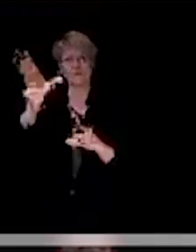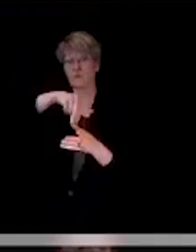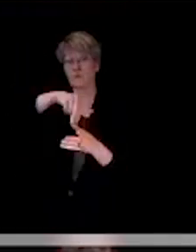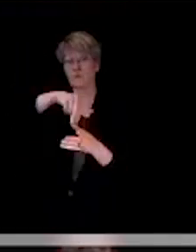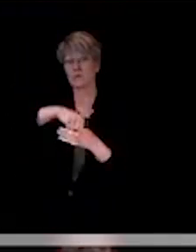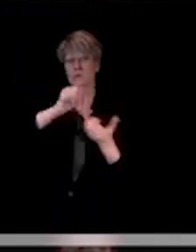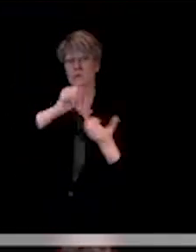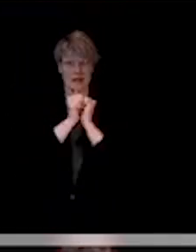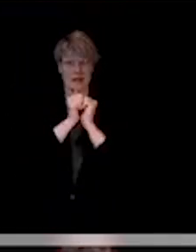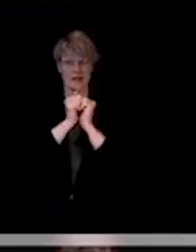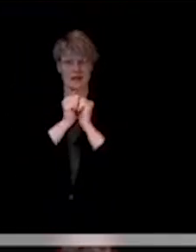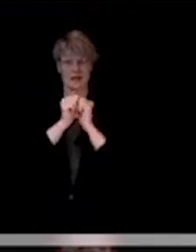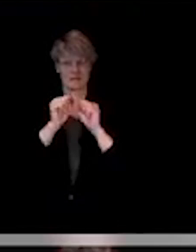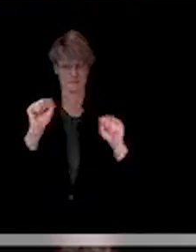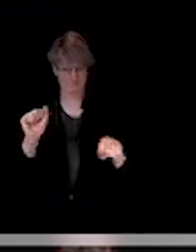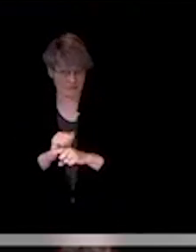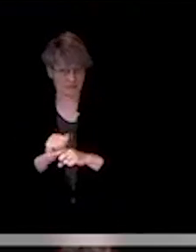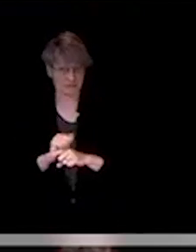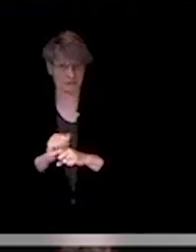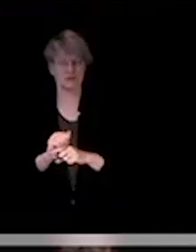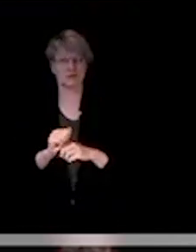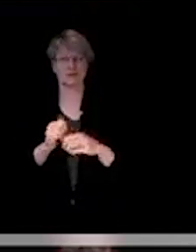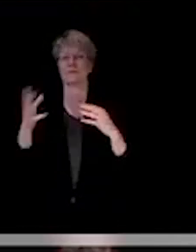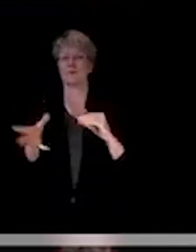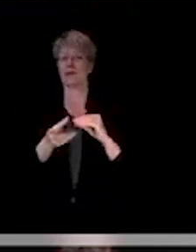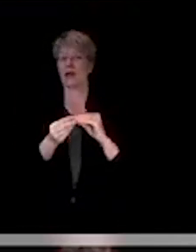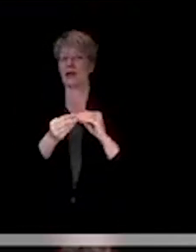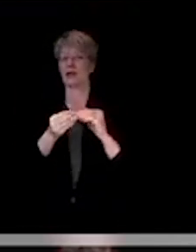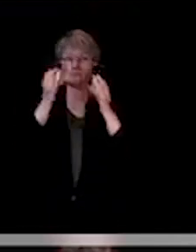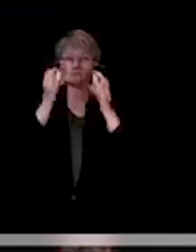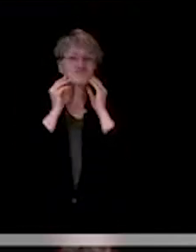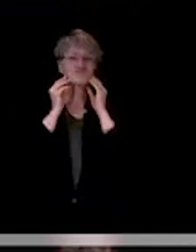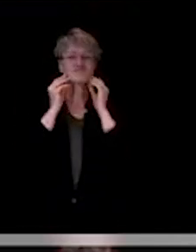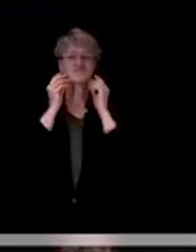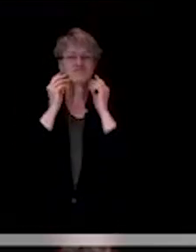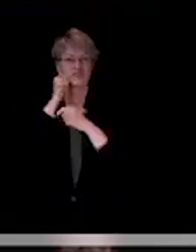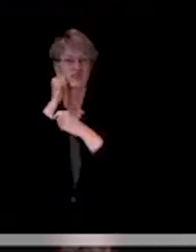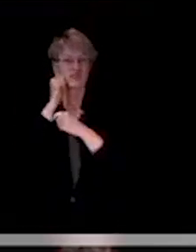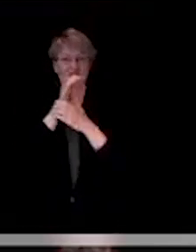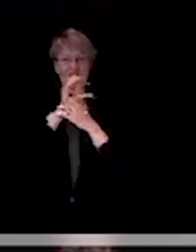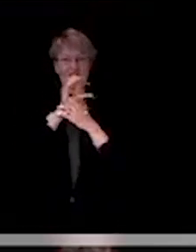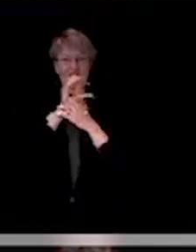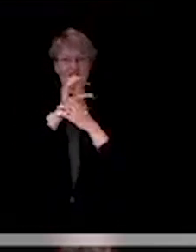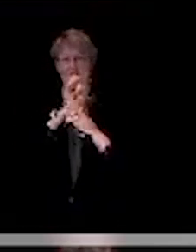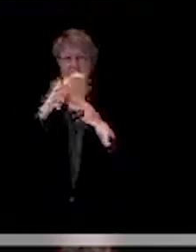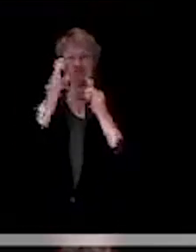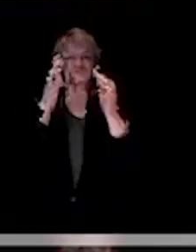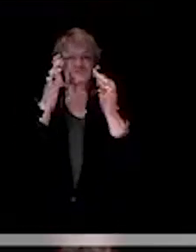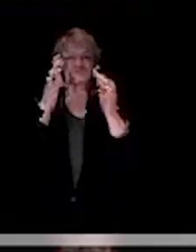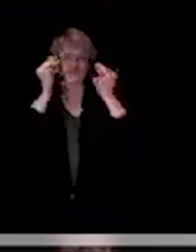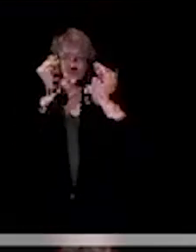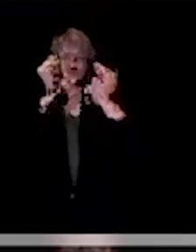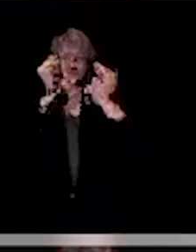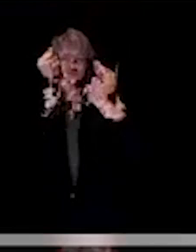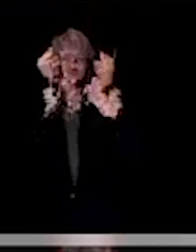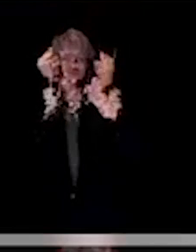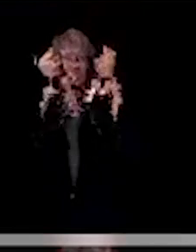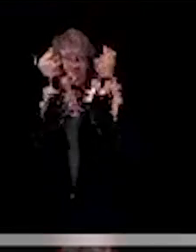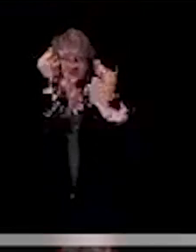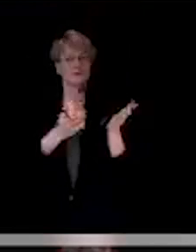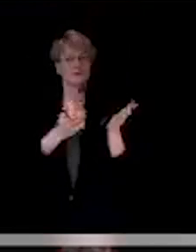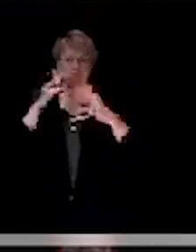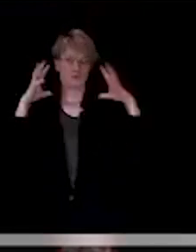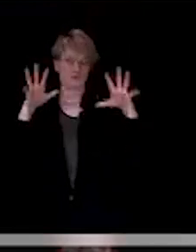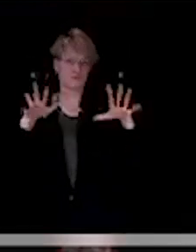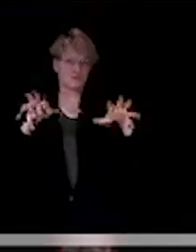We've added estheticians, skin care, cosmetology and electrolysis services, massage therapy, libraries